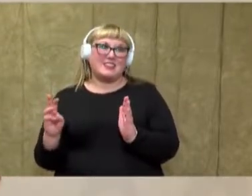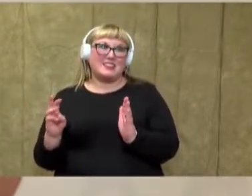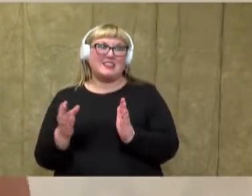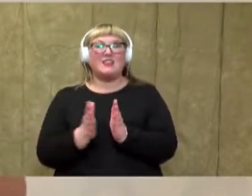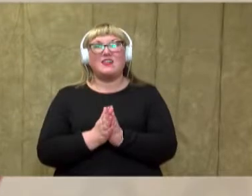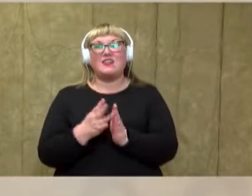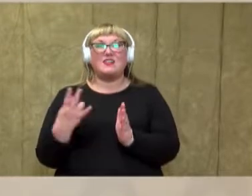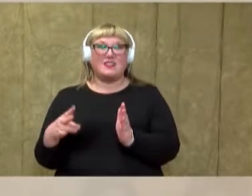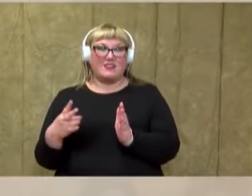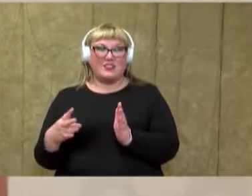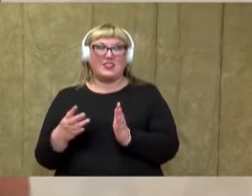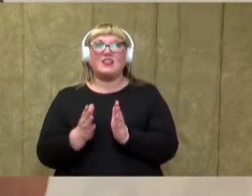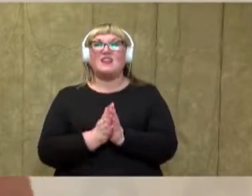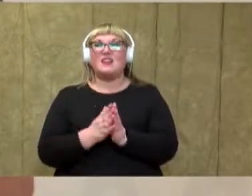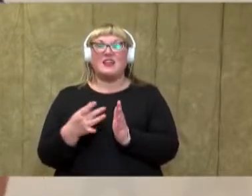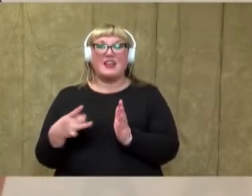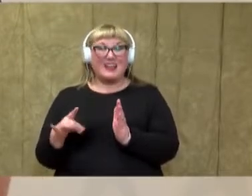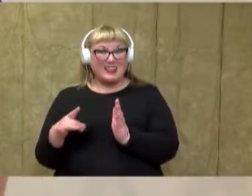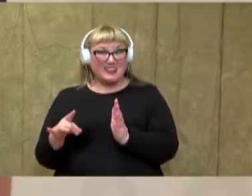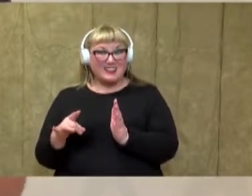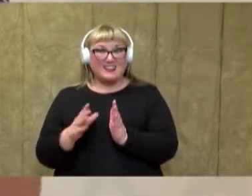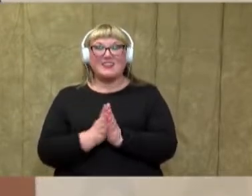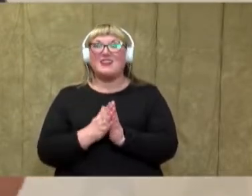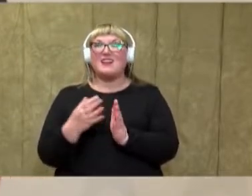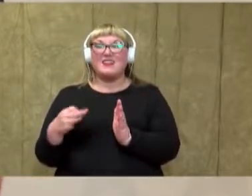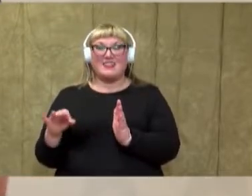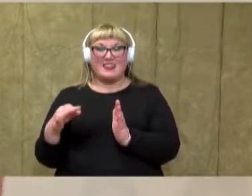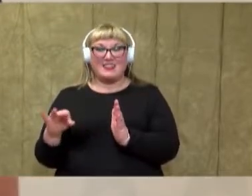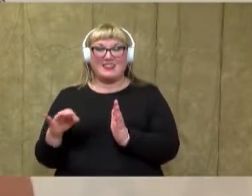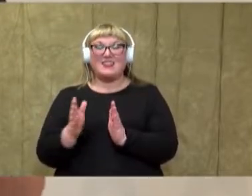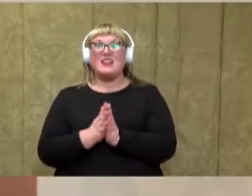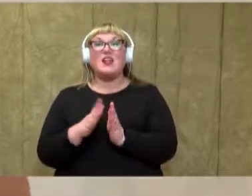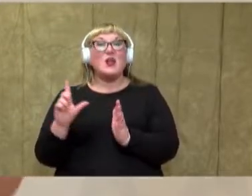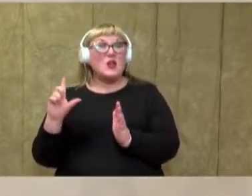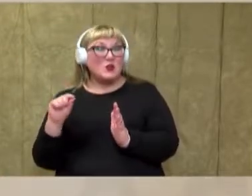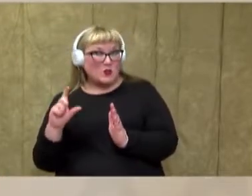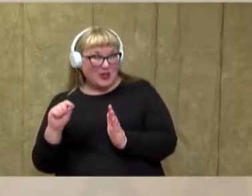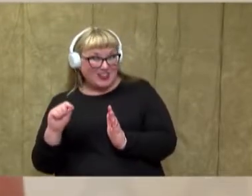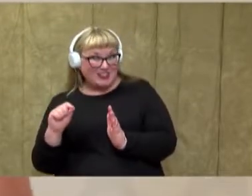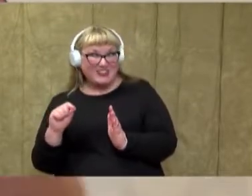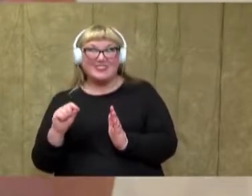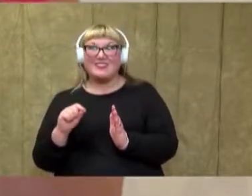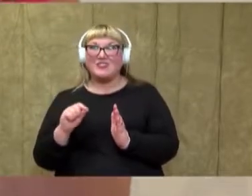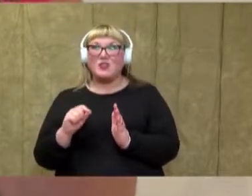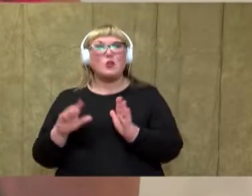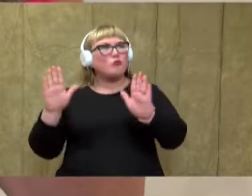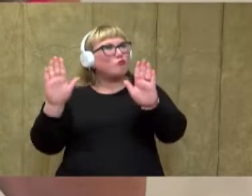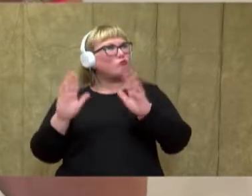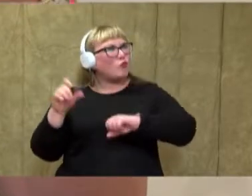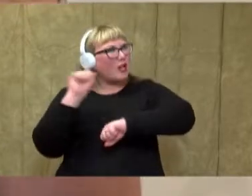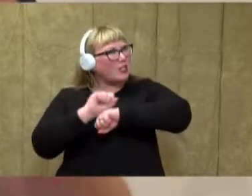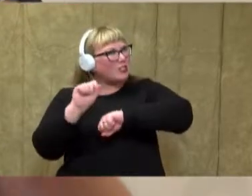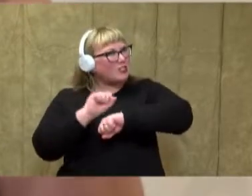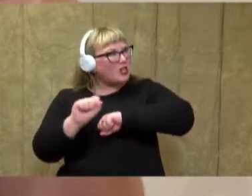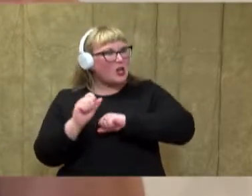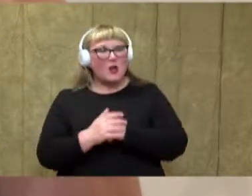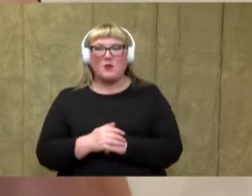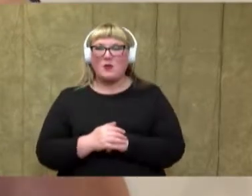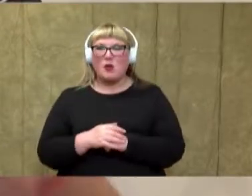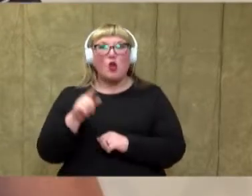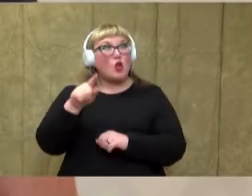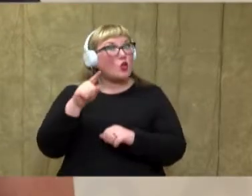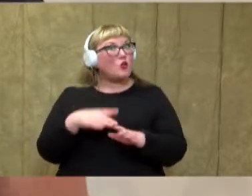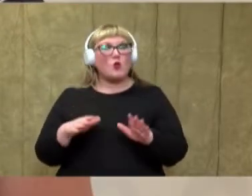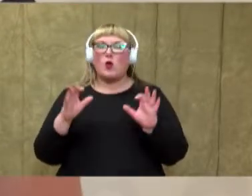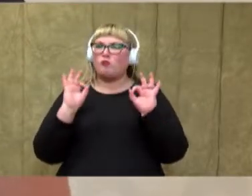16, 17, 18, 19, 20. Great job friends. You are